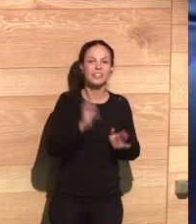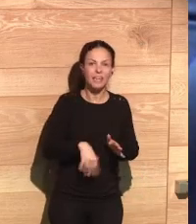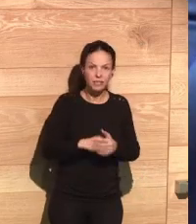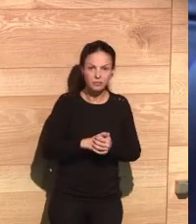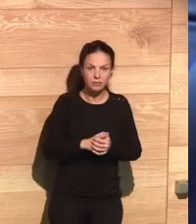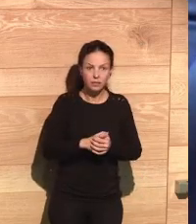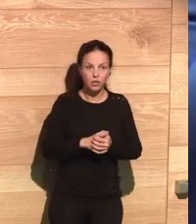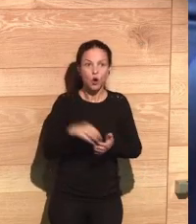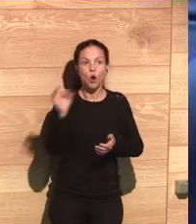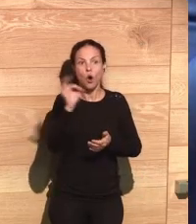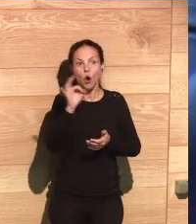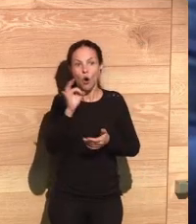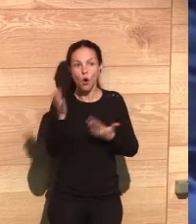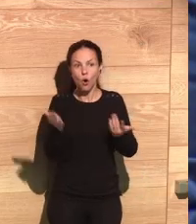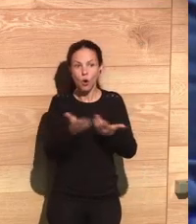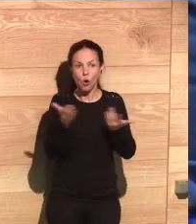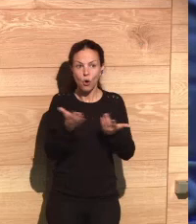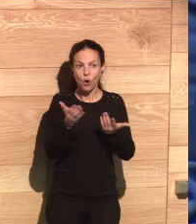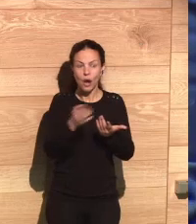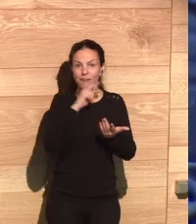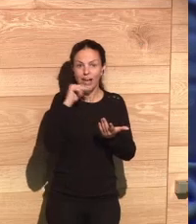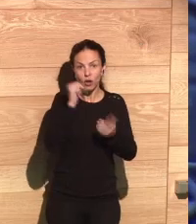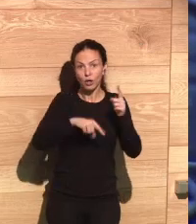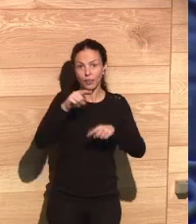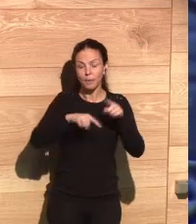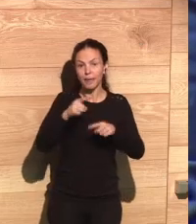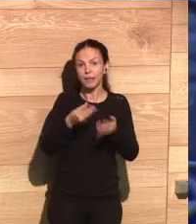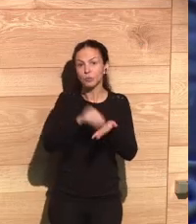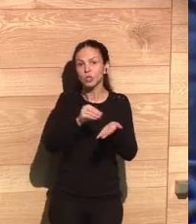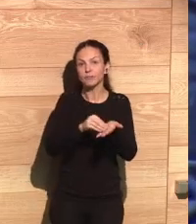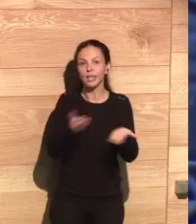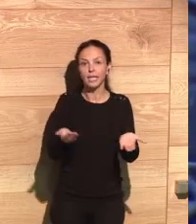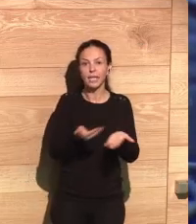on who is using this data, how much data do you have.